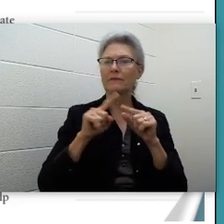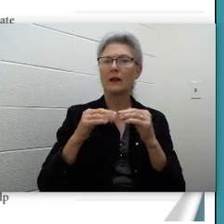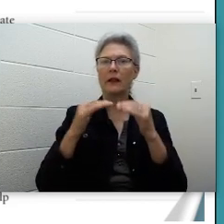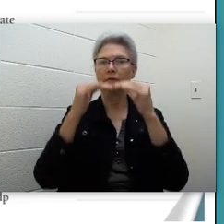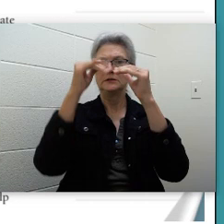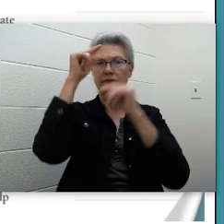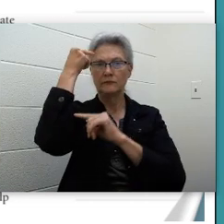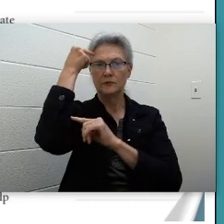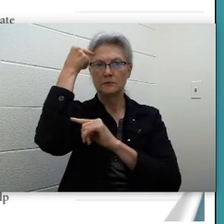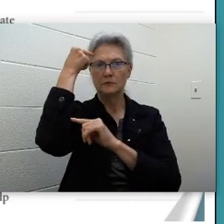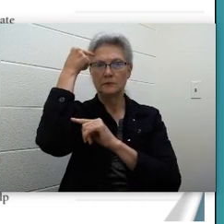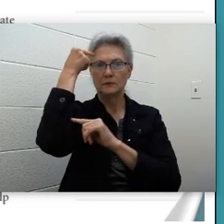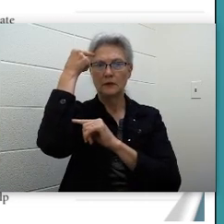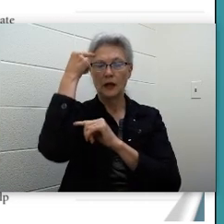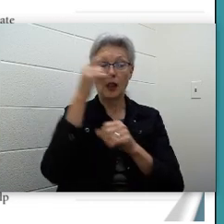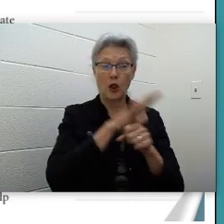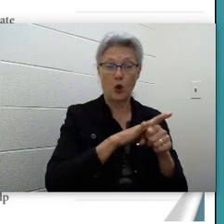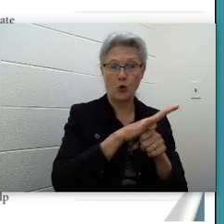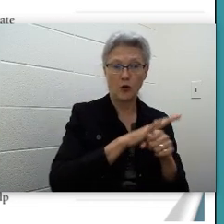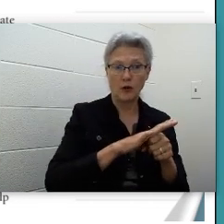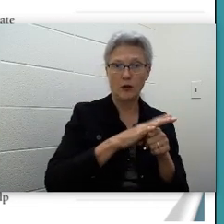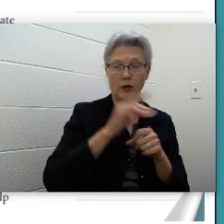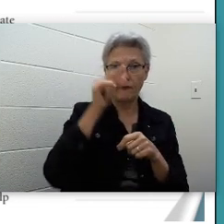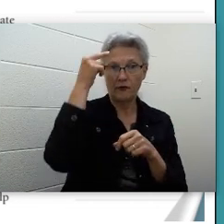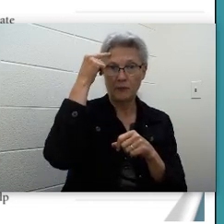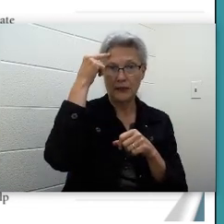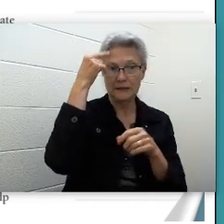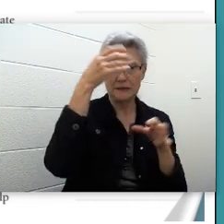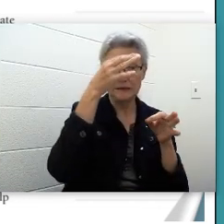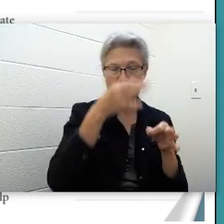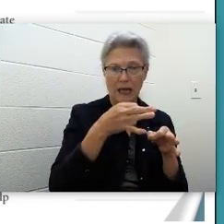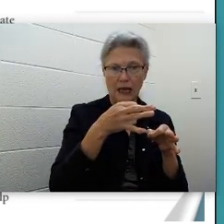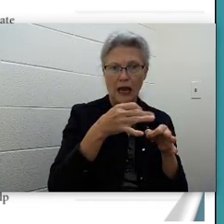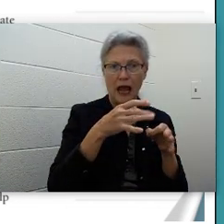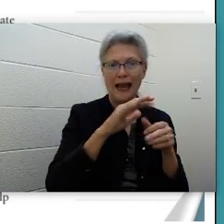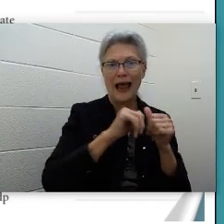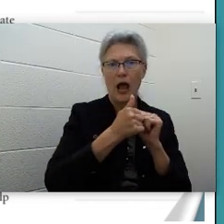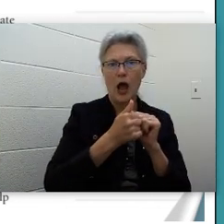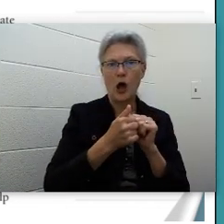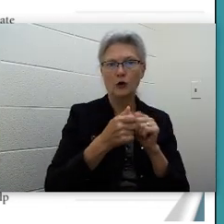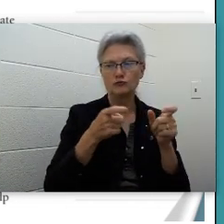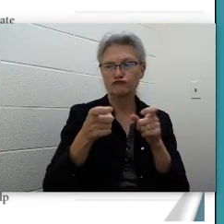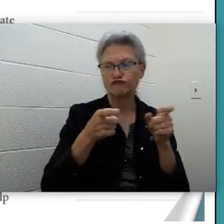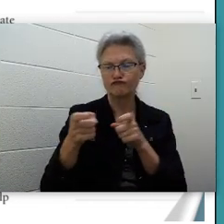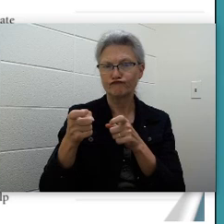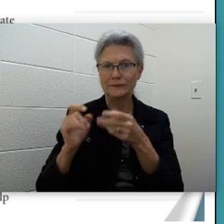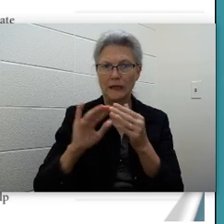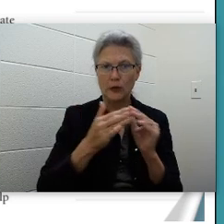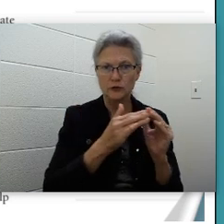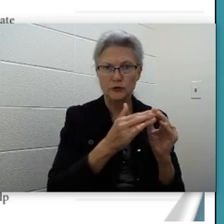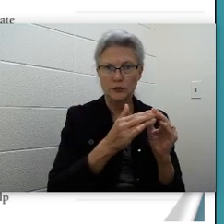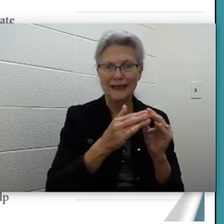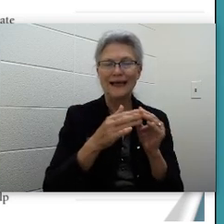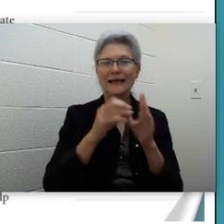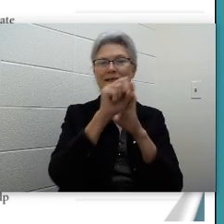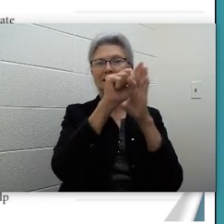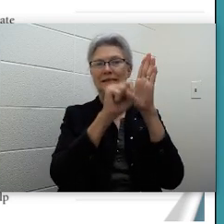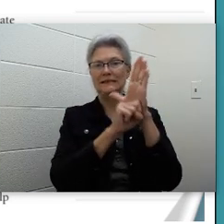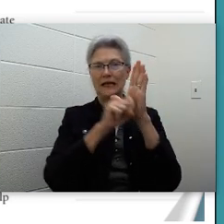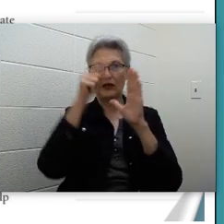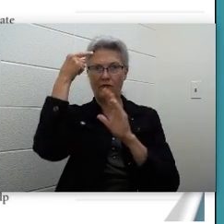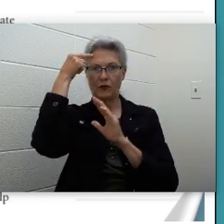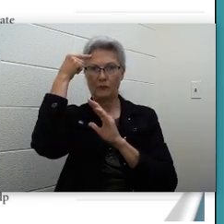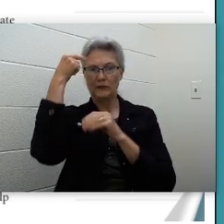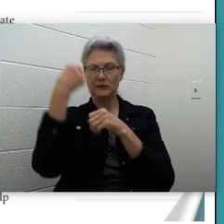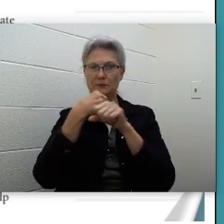government. Local governments make choices about how to run cities or towns and cities. State governments